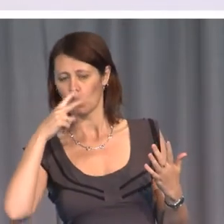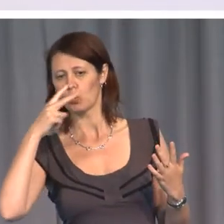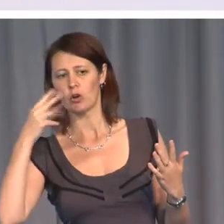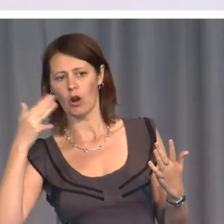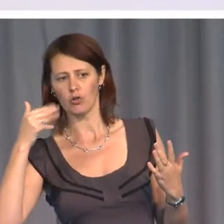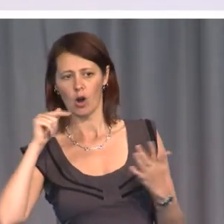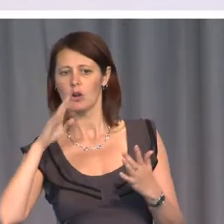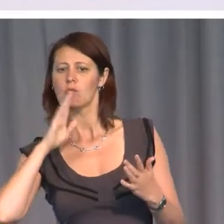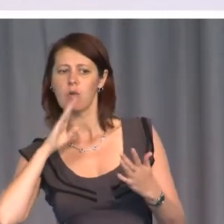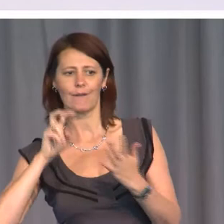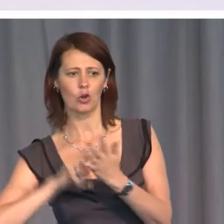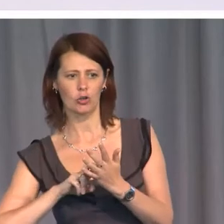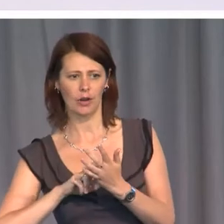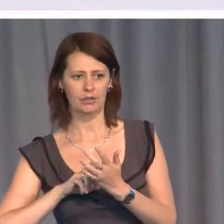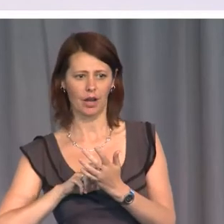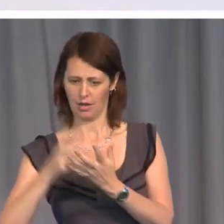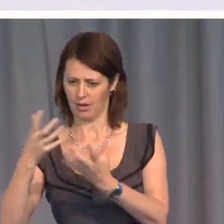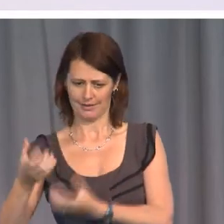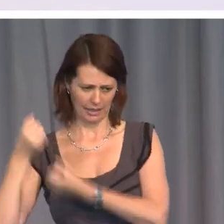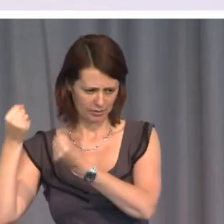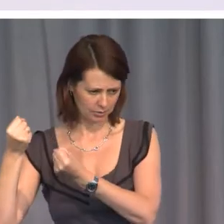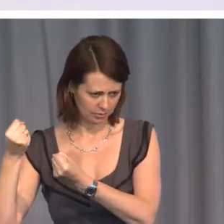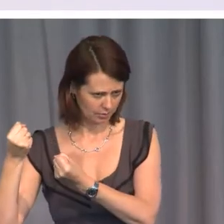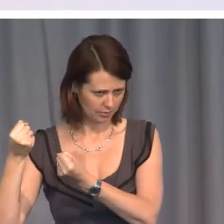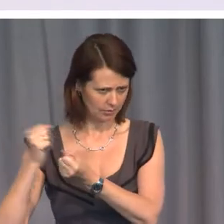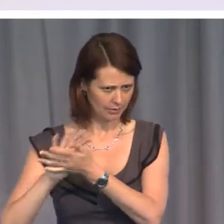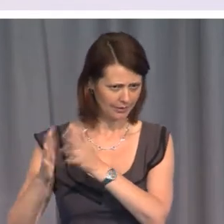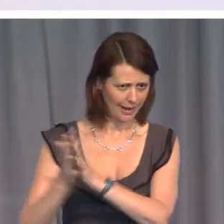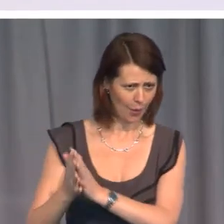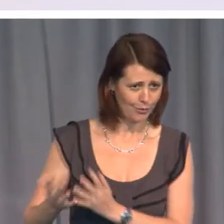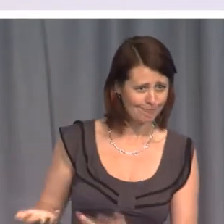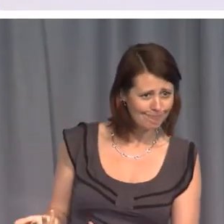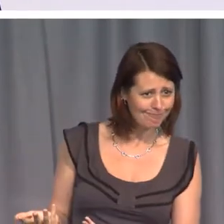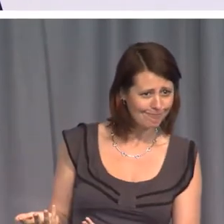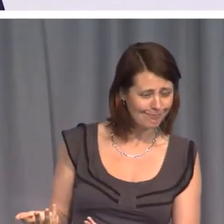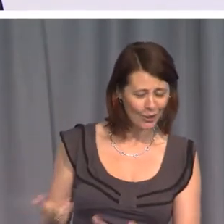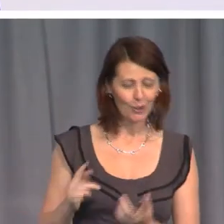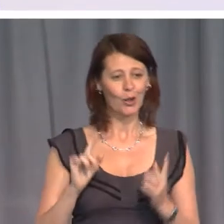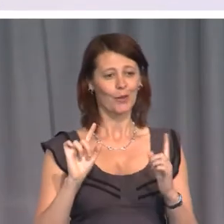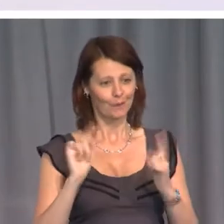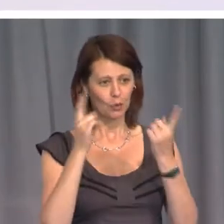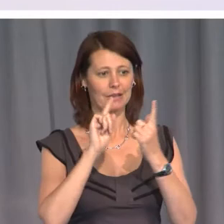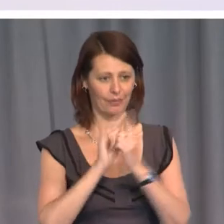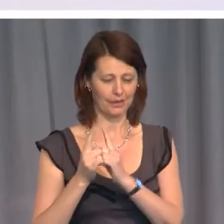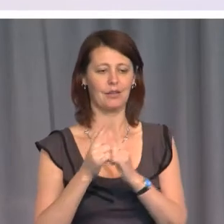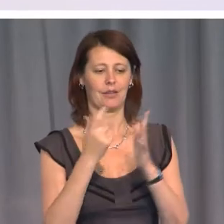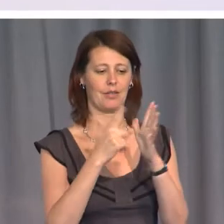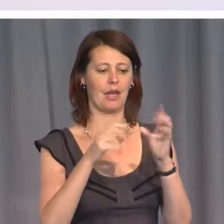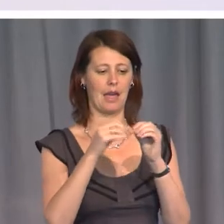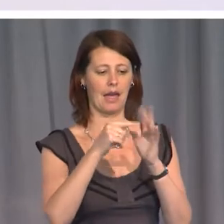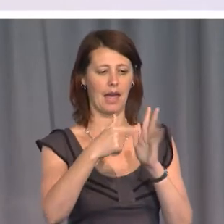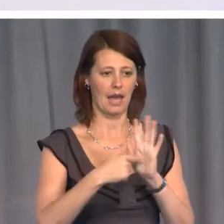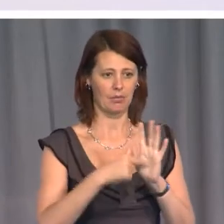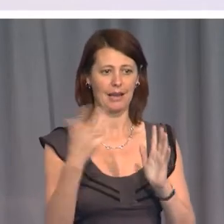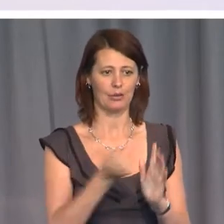It's distributed so widely. So the first thing he's got to do is the question of